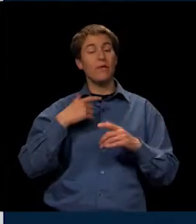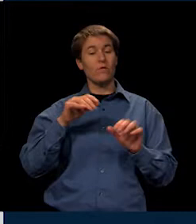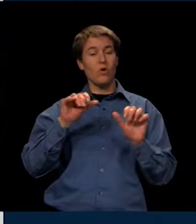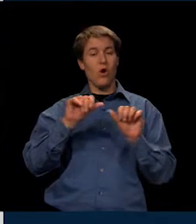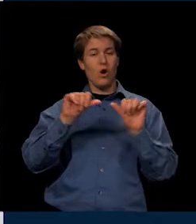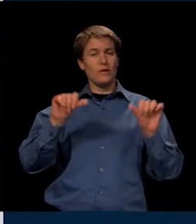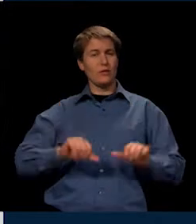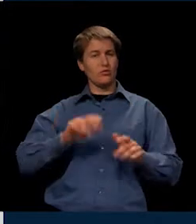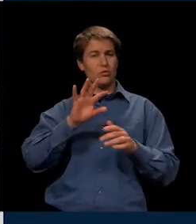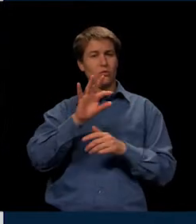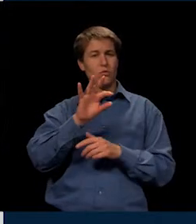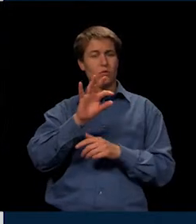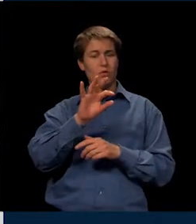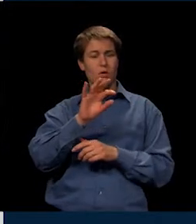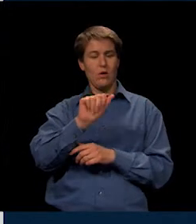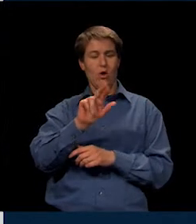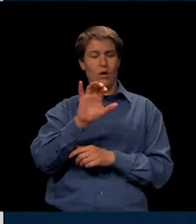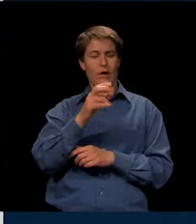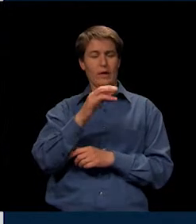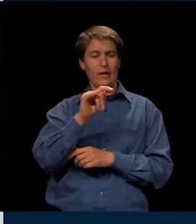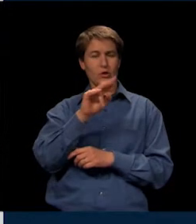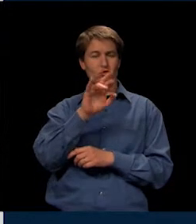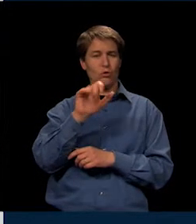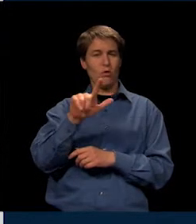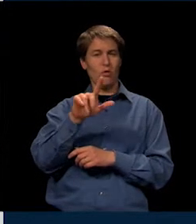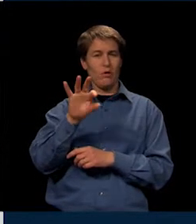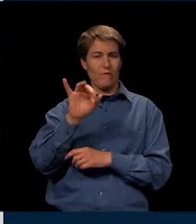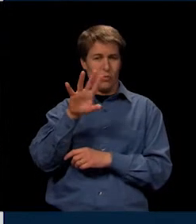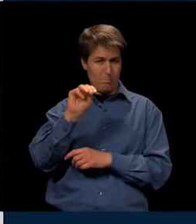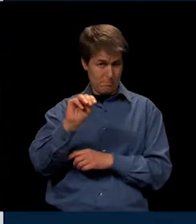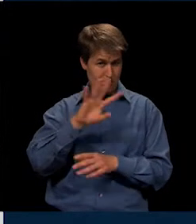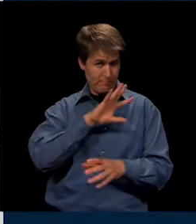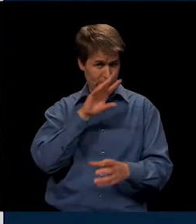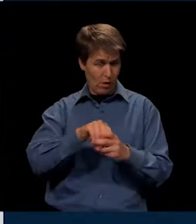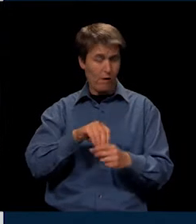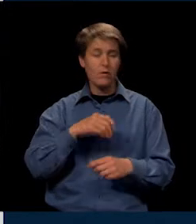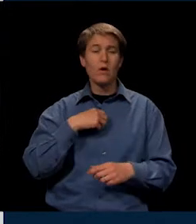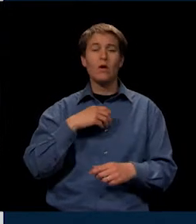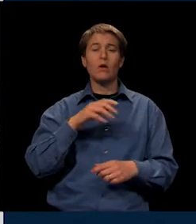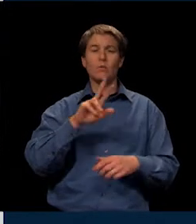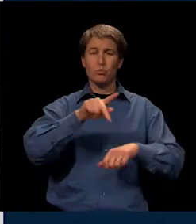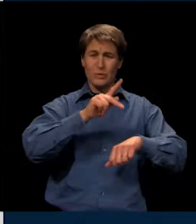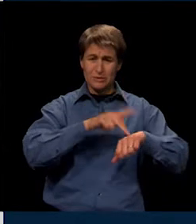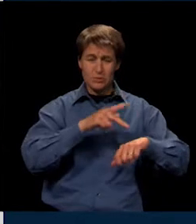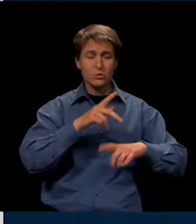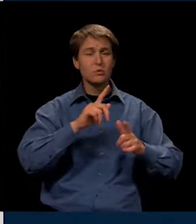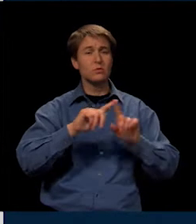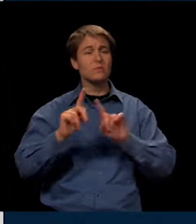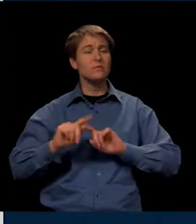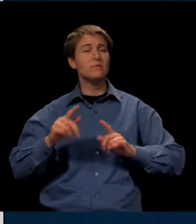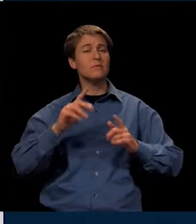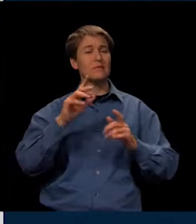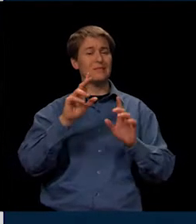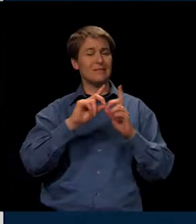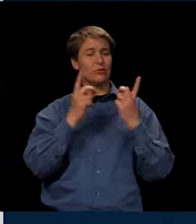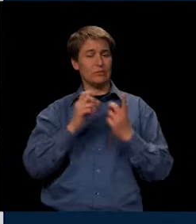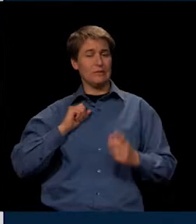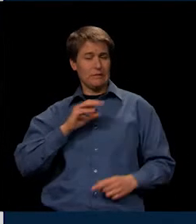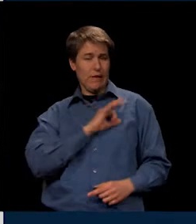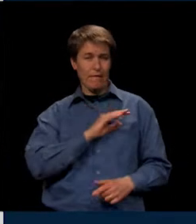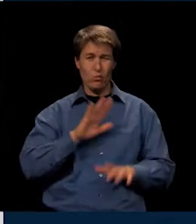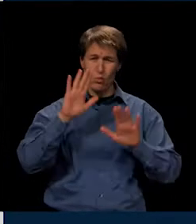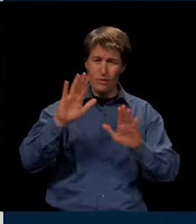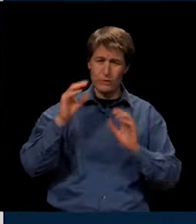firm that were very intricately involved in this opportunity. We had our administrators. We had our district staff. We had wonderful